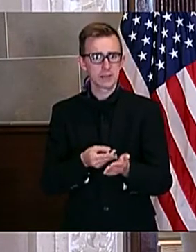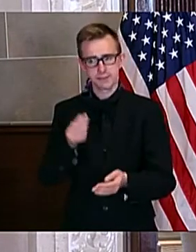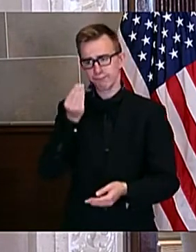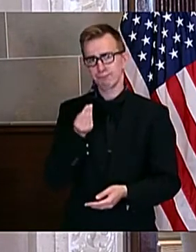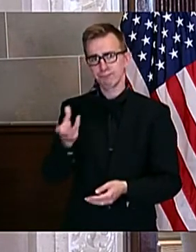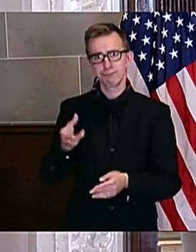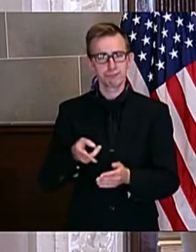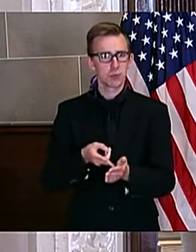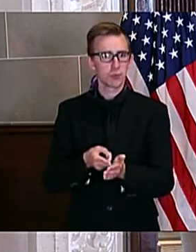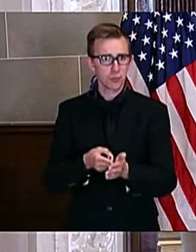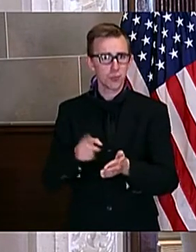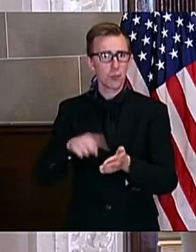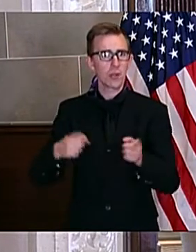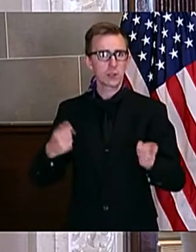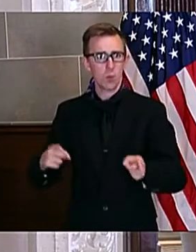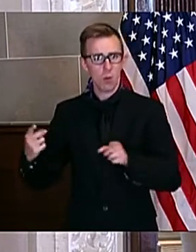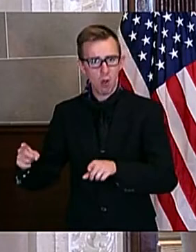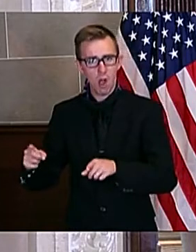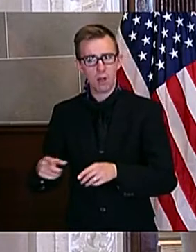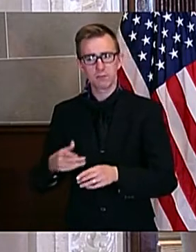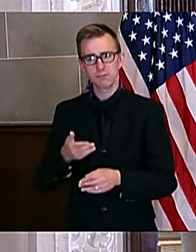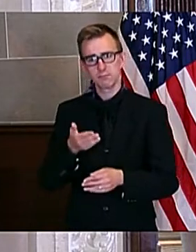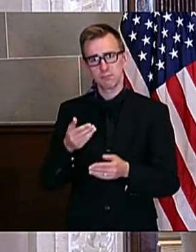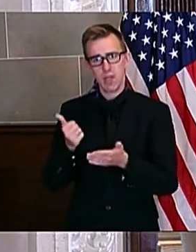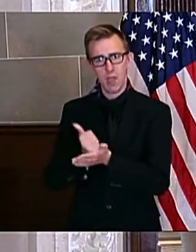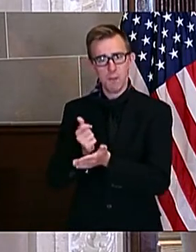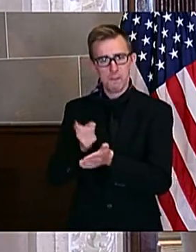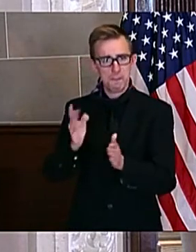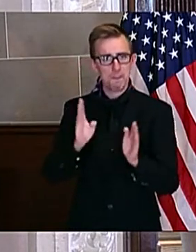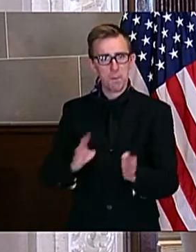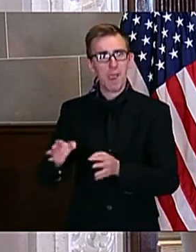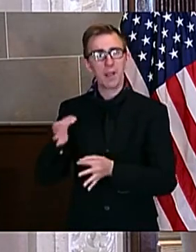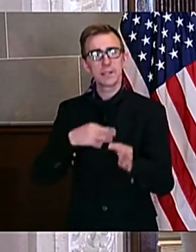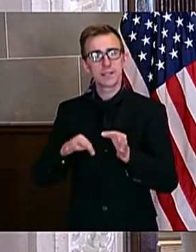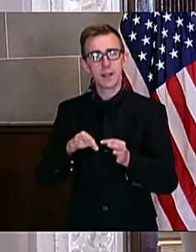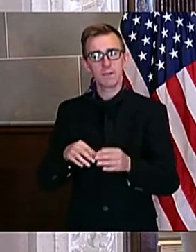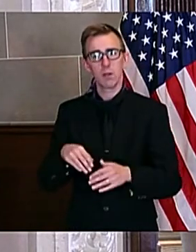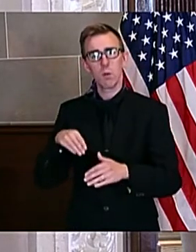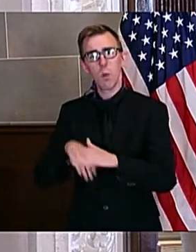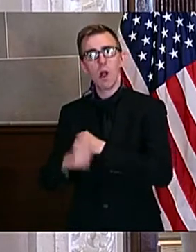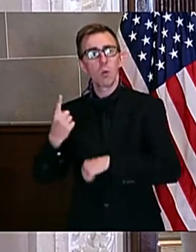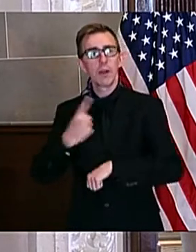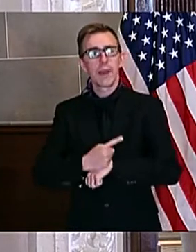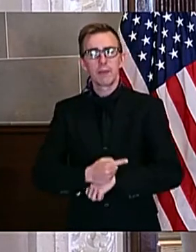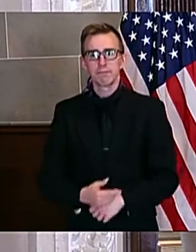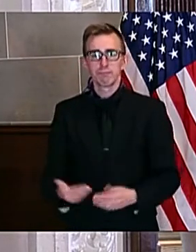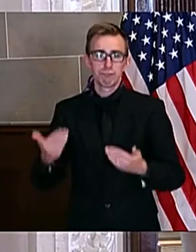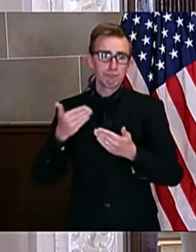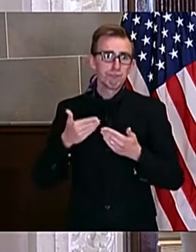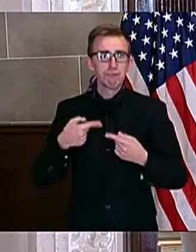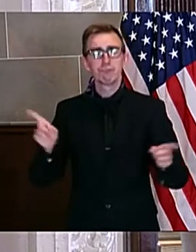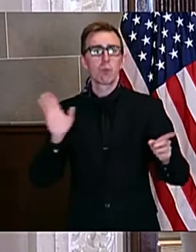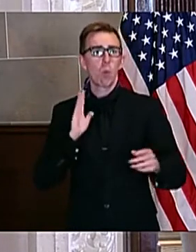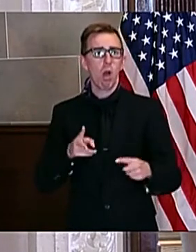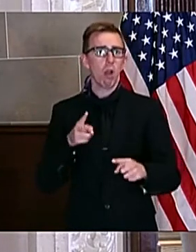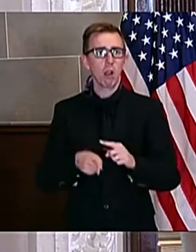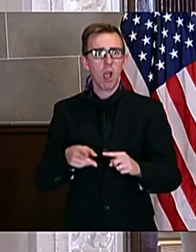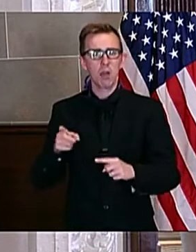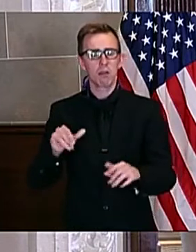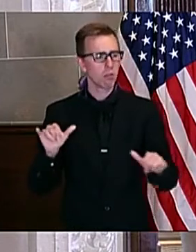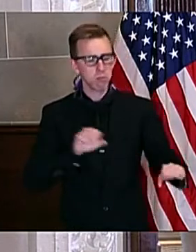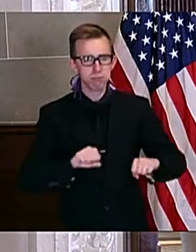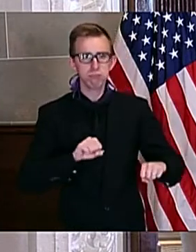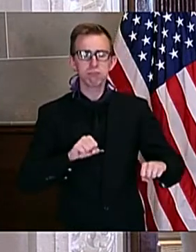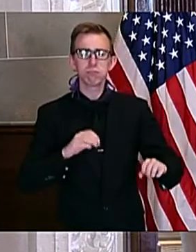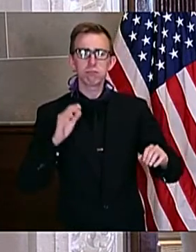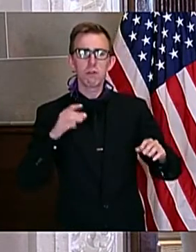truth, make sure they know how to prepare for that when you're going to do things instead of just walking in here someday and say, we're making cuts and then they find about it at a press briefing.